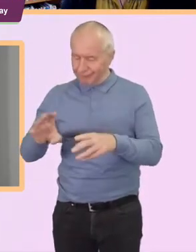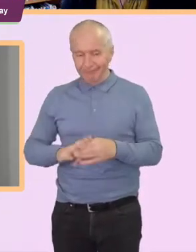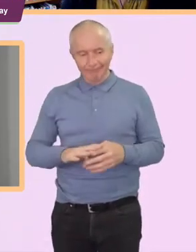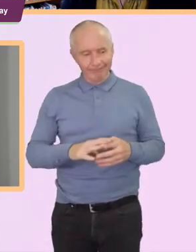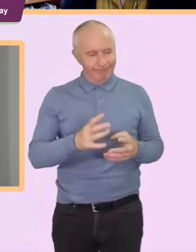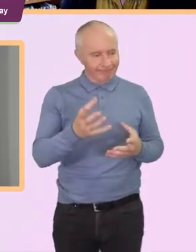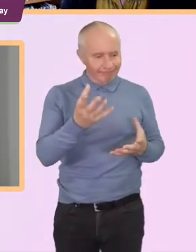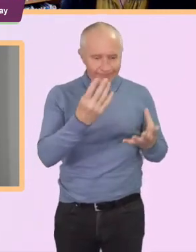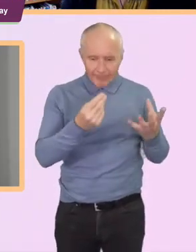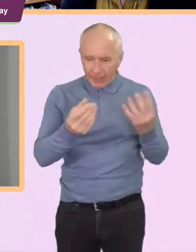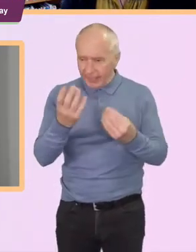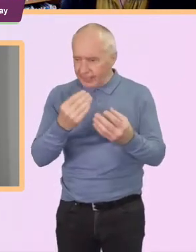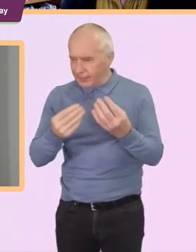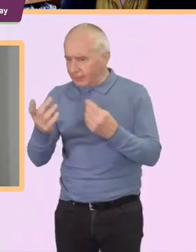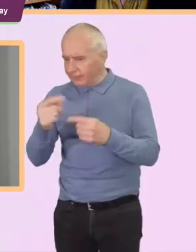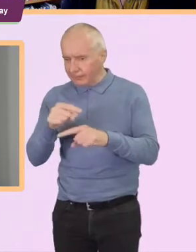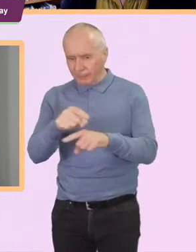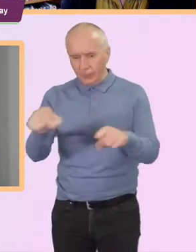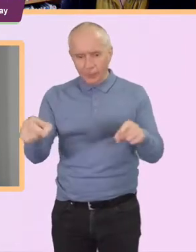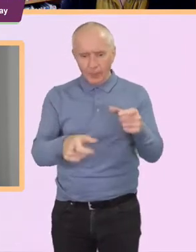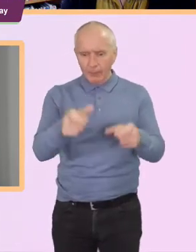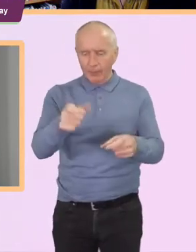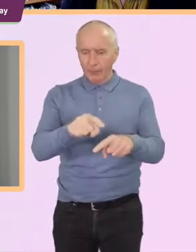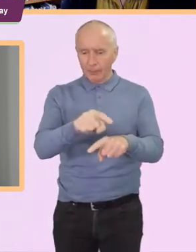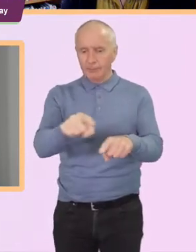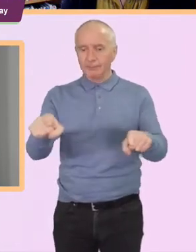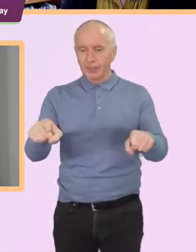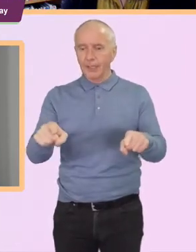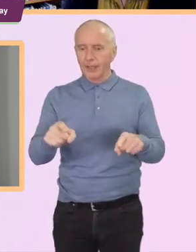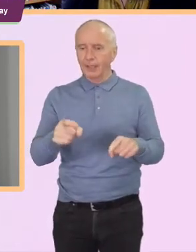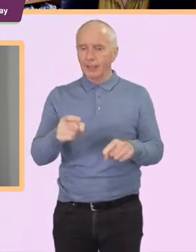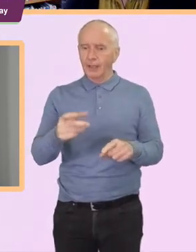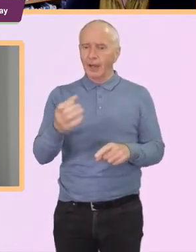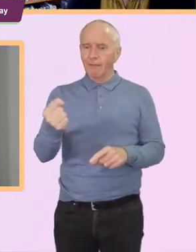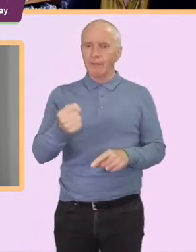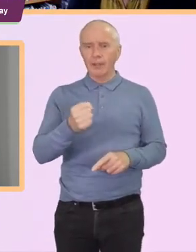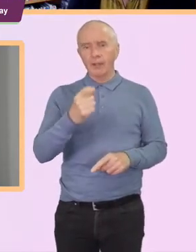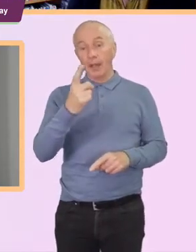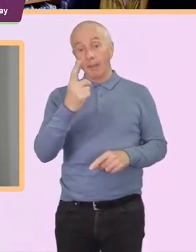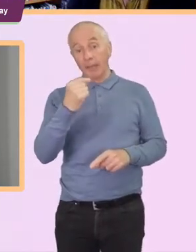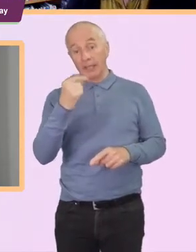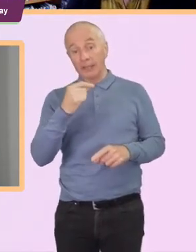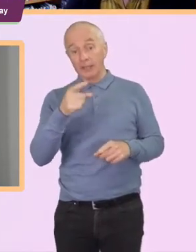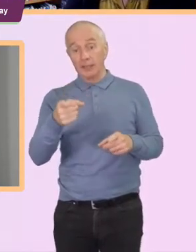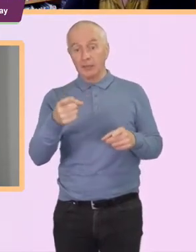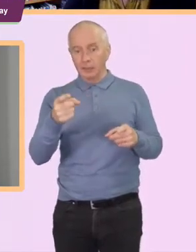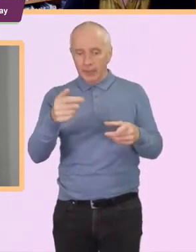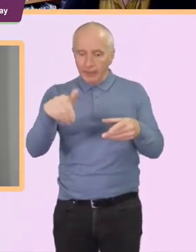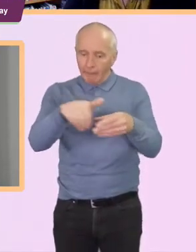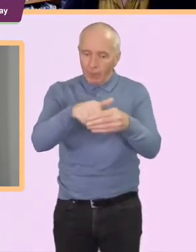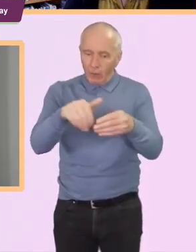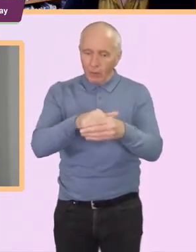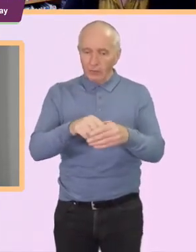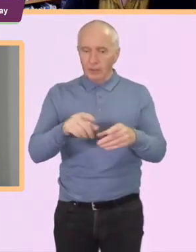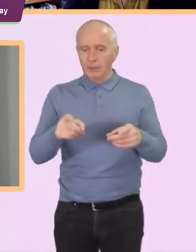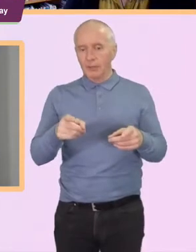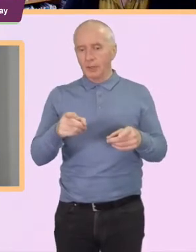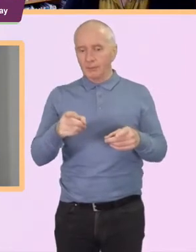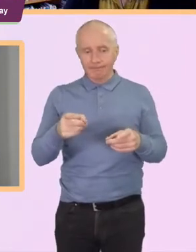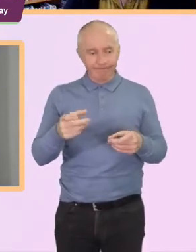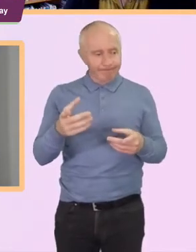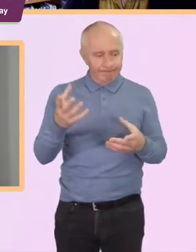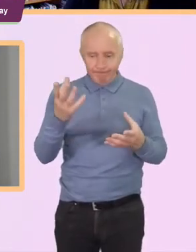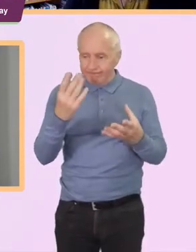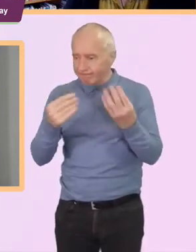to the voices of those who have the ability to be involved in doing that so listen to to farmers